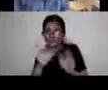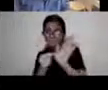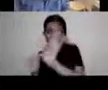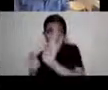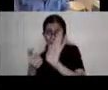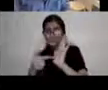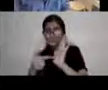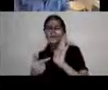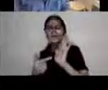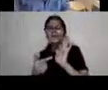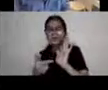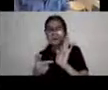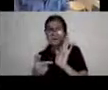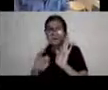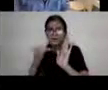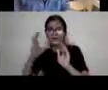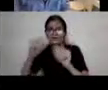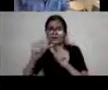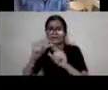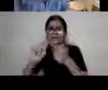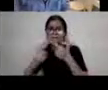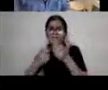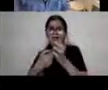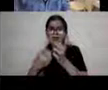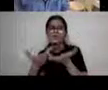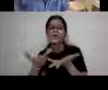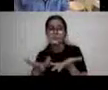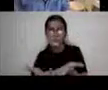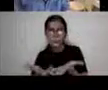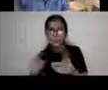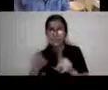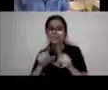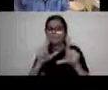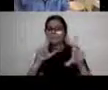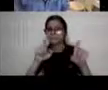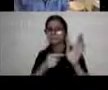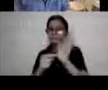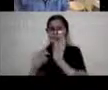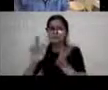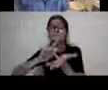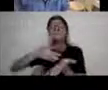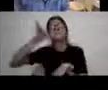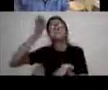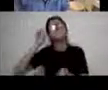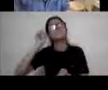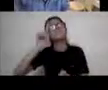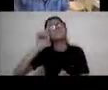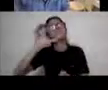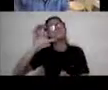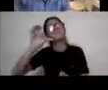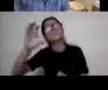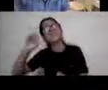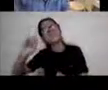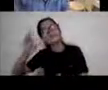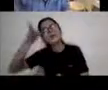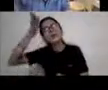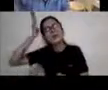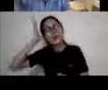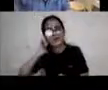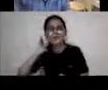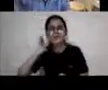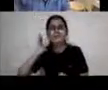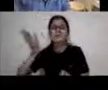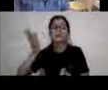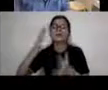is called the capital crawl. And it was took place in 1990 in, in the, in